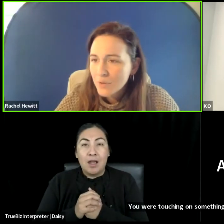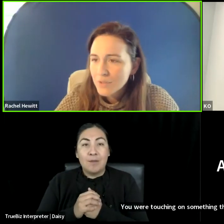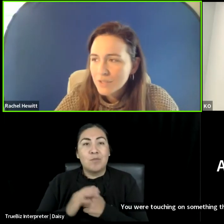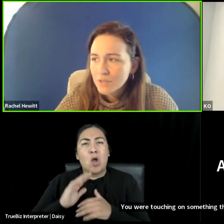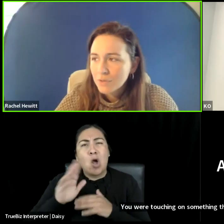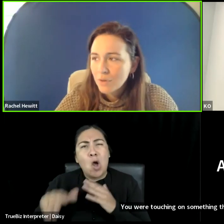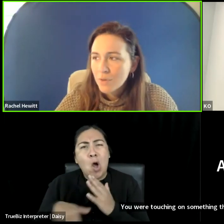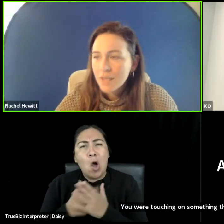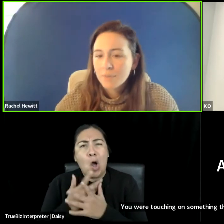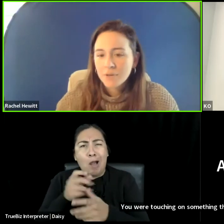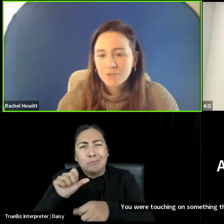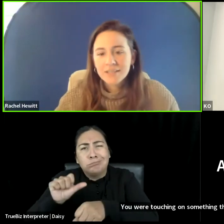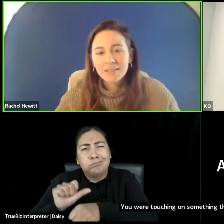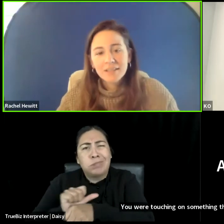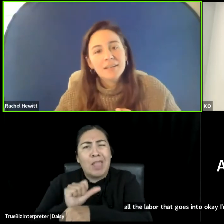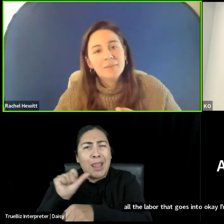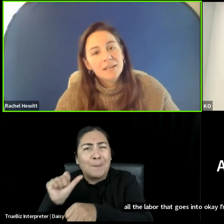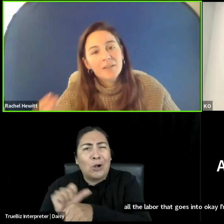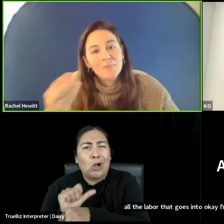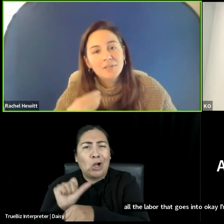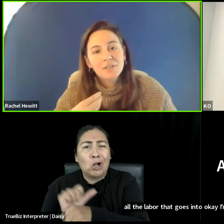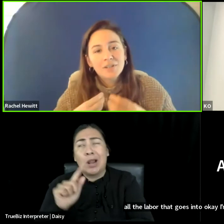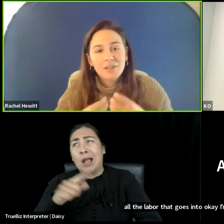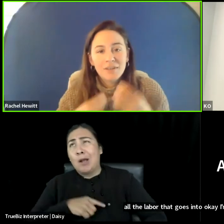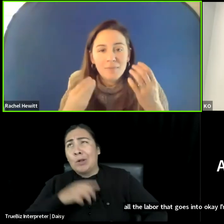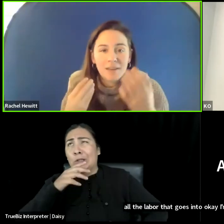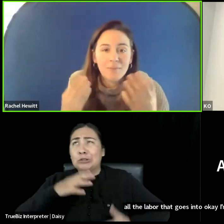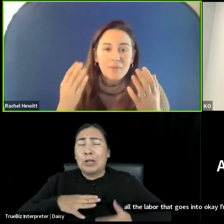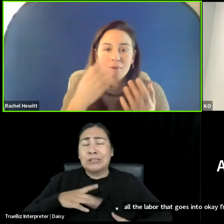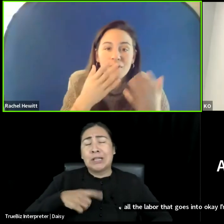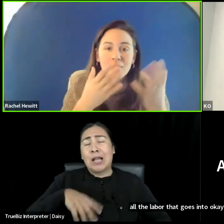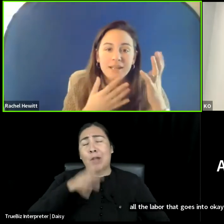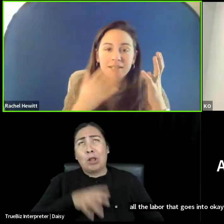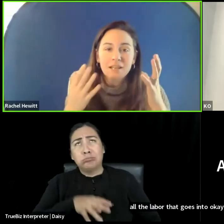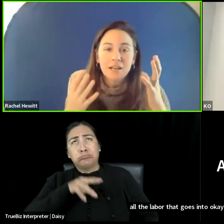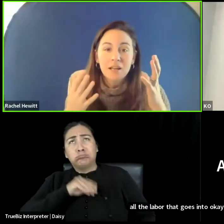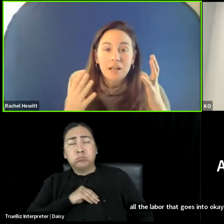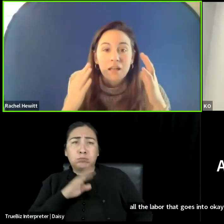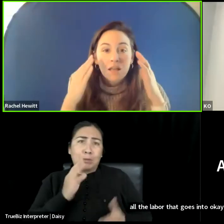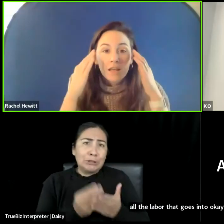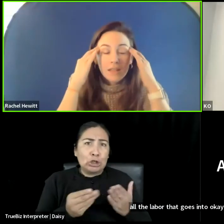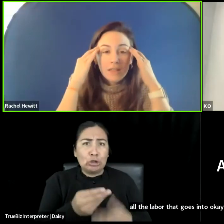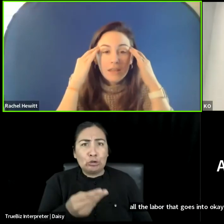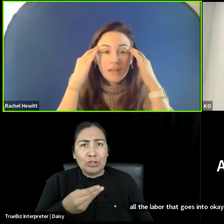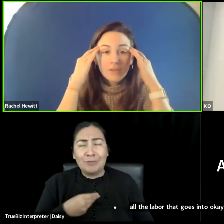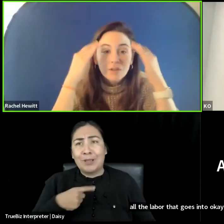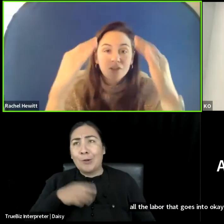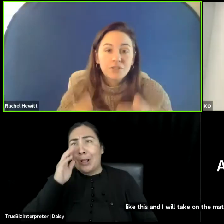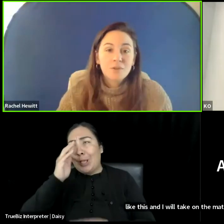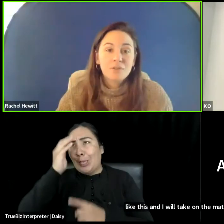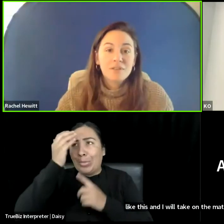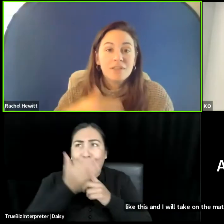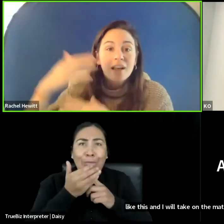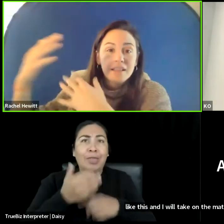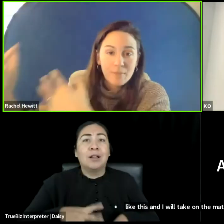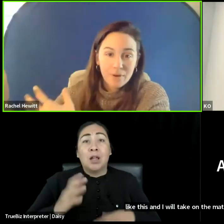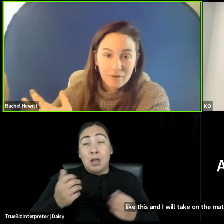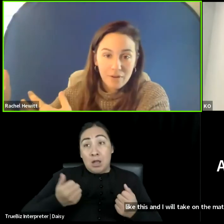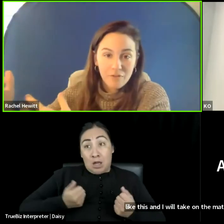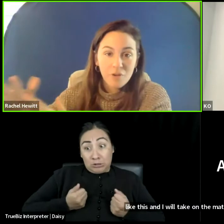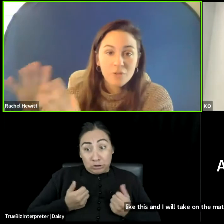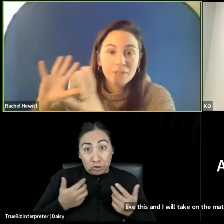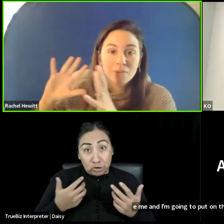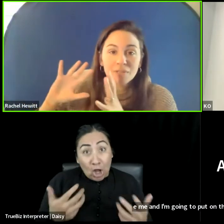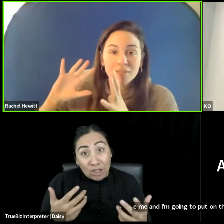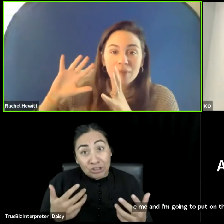labor that goes into, okay, I'm going to dress like this and I'm going to take on the material that you give me. And I'm going to put on the mask into the, the exhaustion surrounding that labor